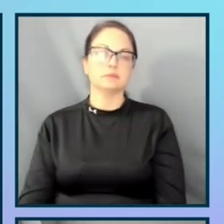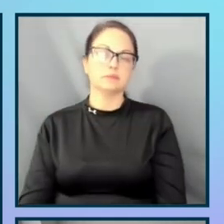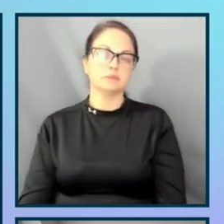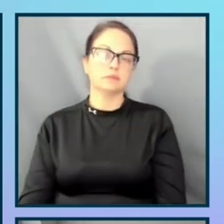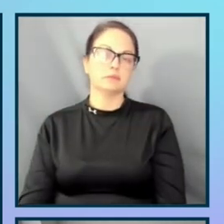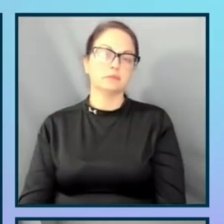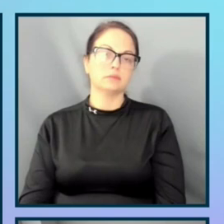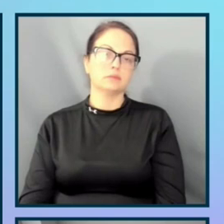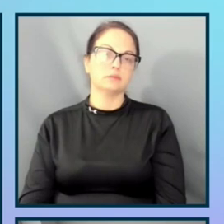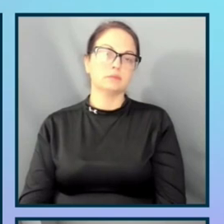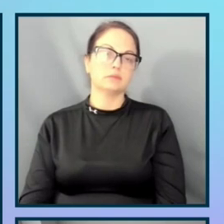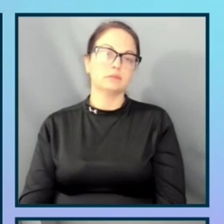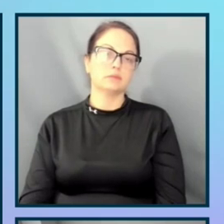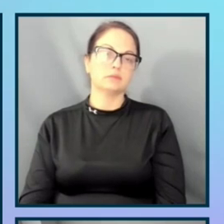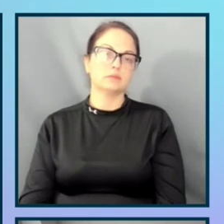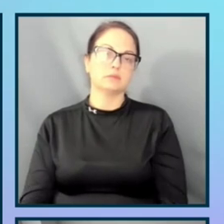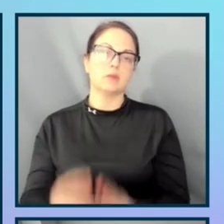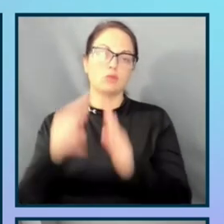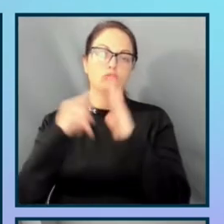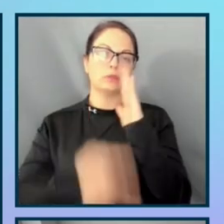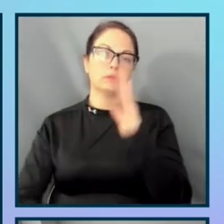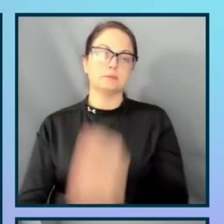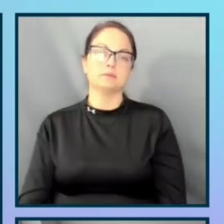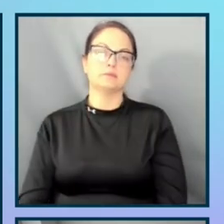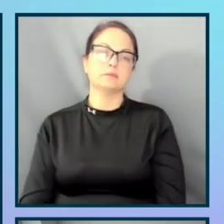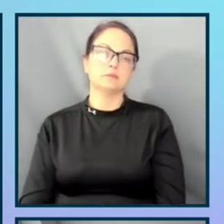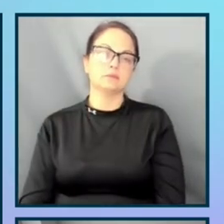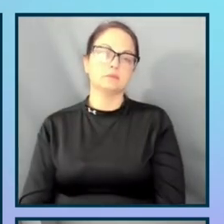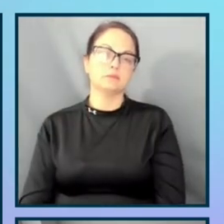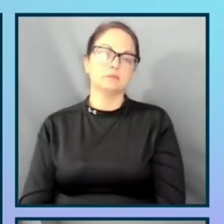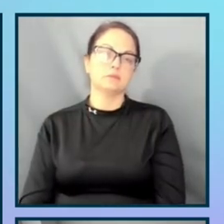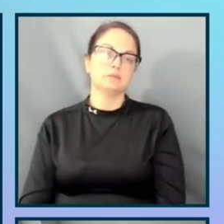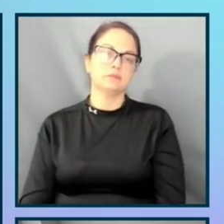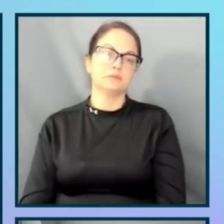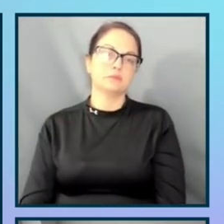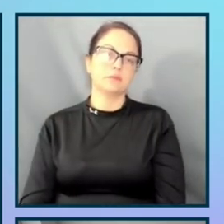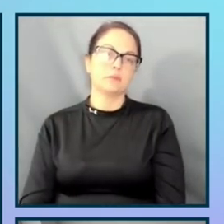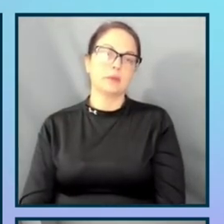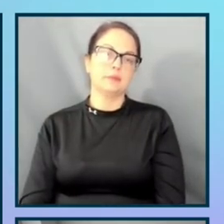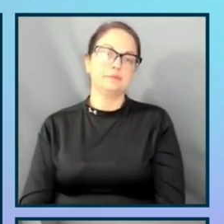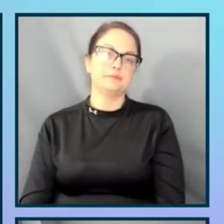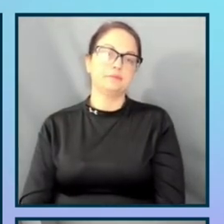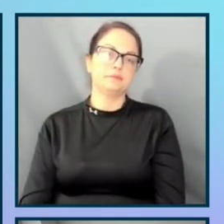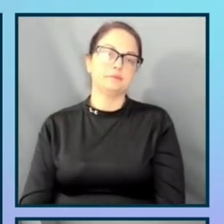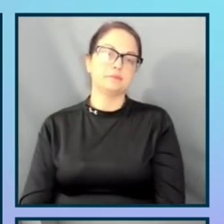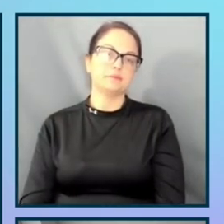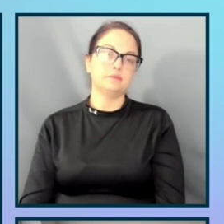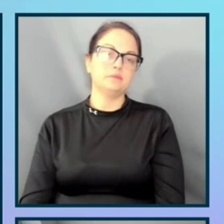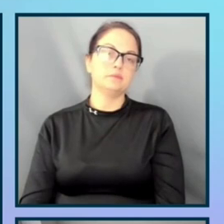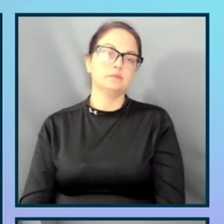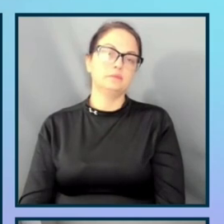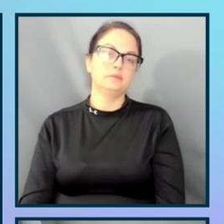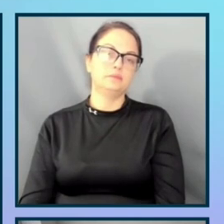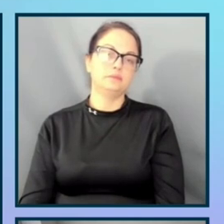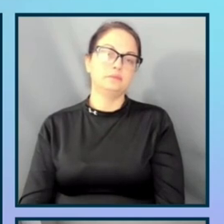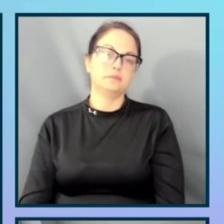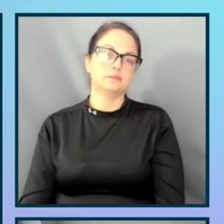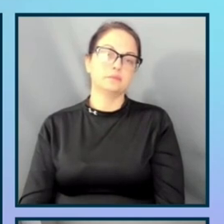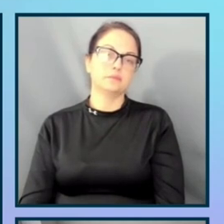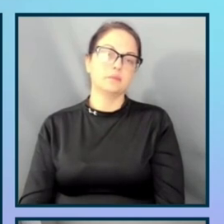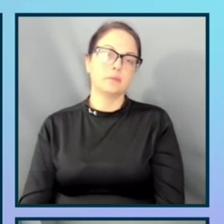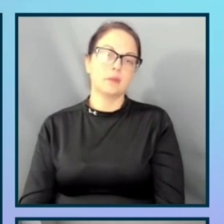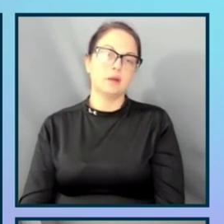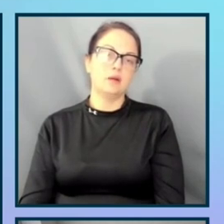inclusive design cafe in Korea. In this cafe, not only the store and layout are designed for people with